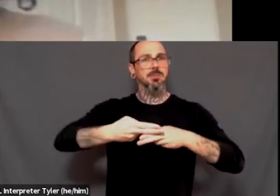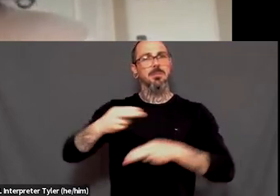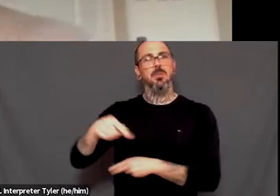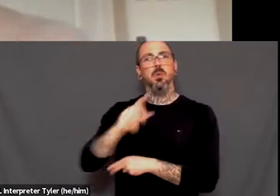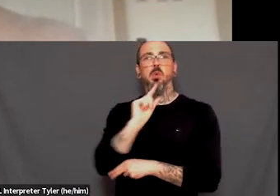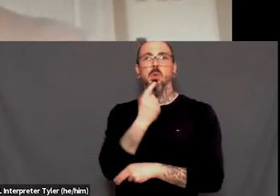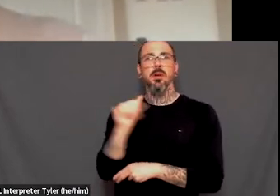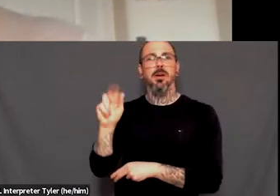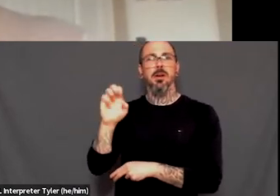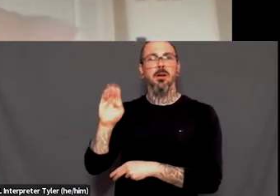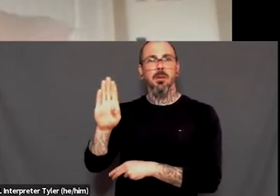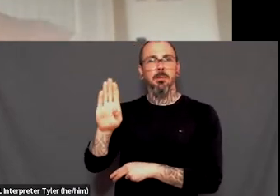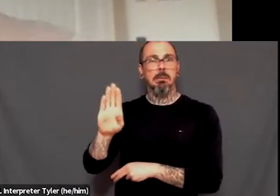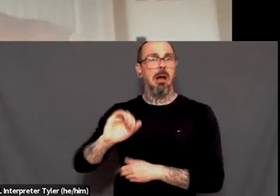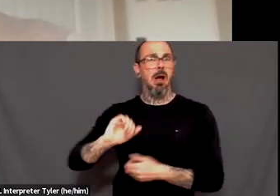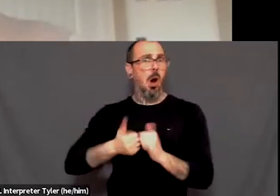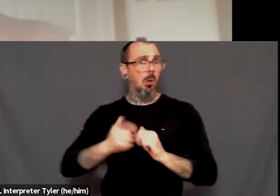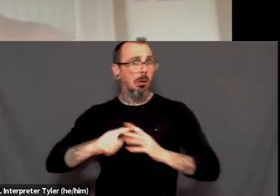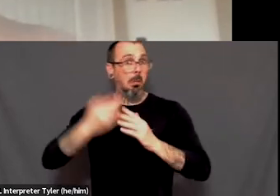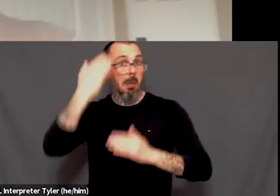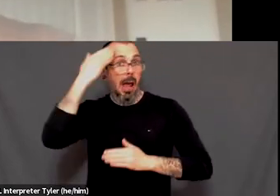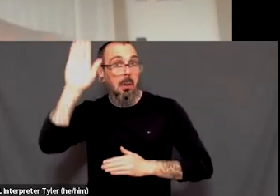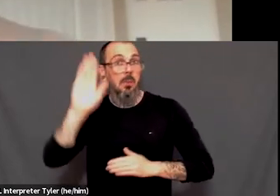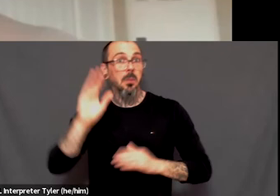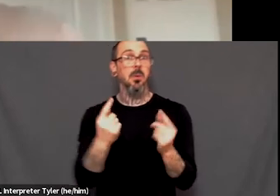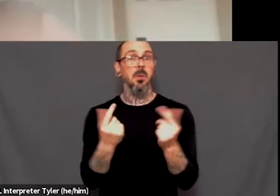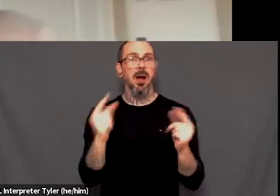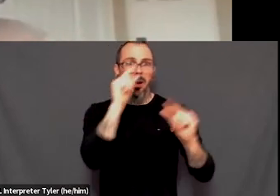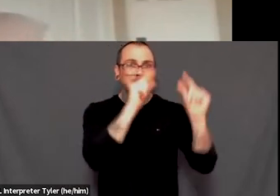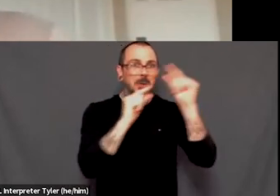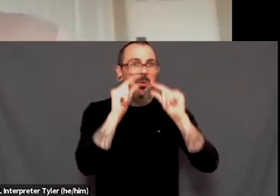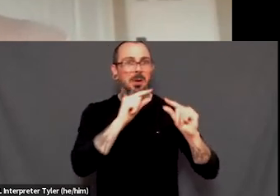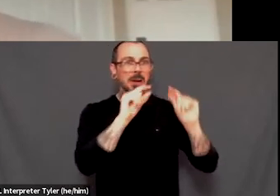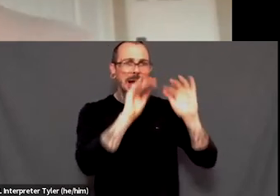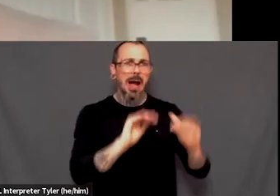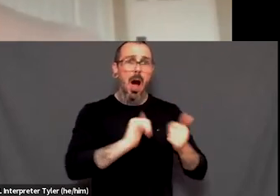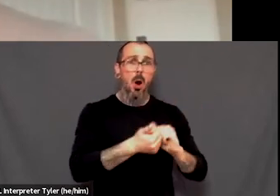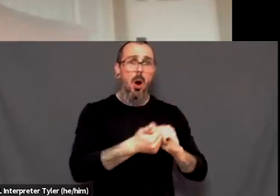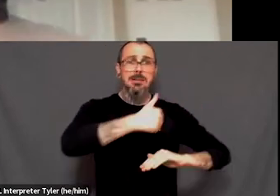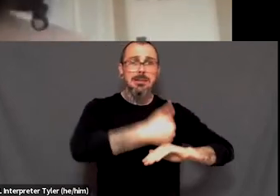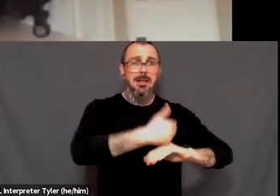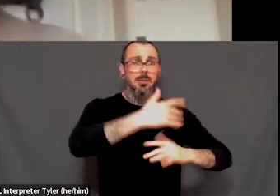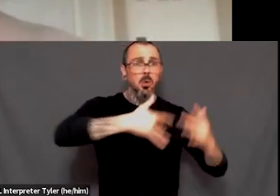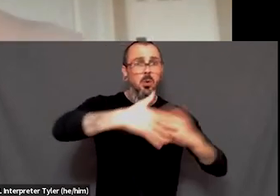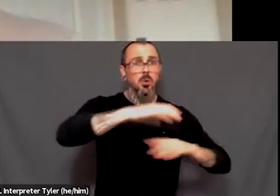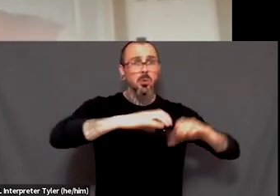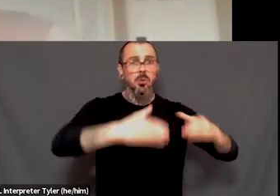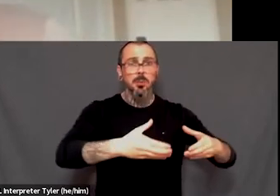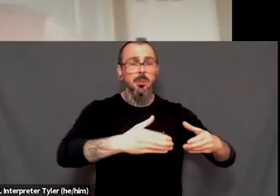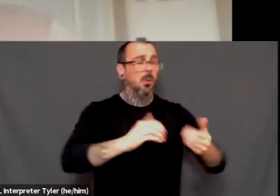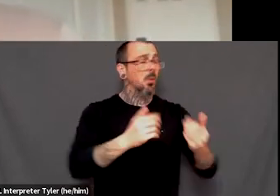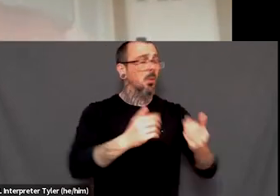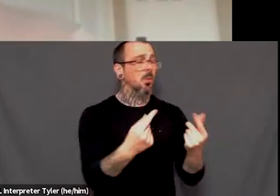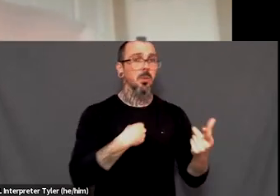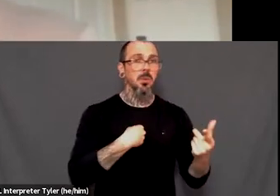remember Googling, be like, how do I start a social group? What do I do? And none of that was helpful.